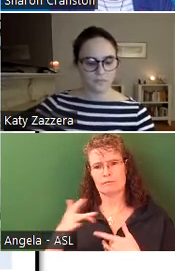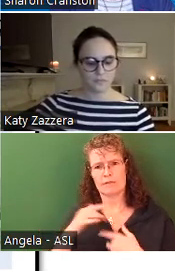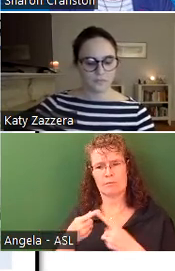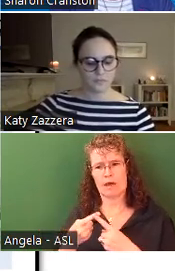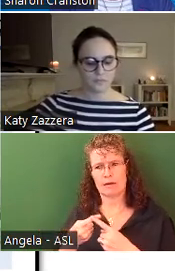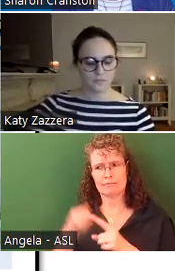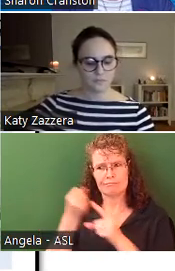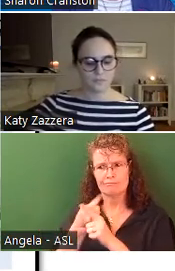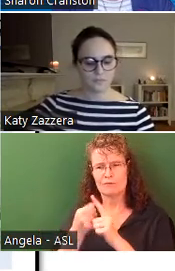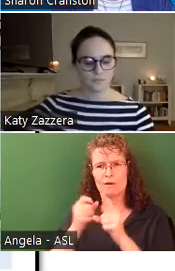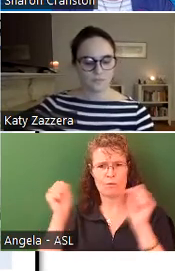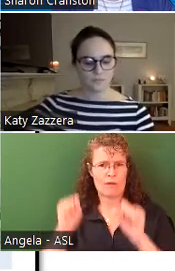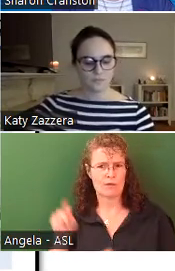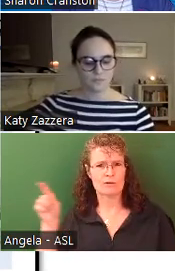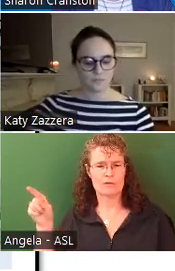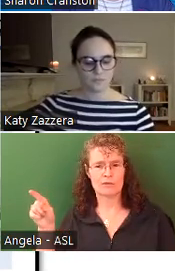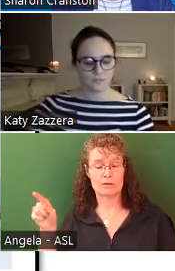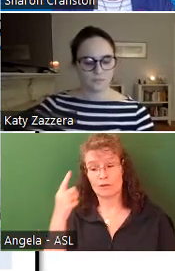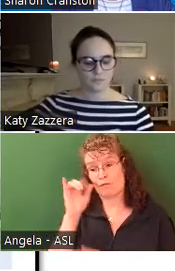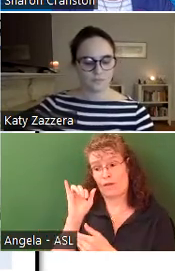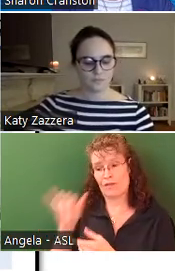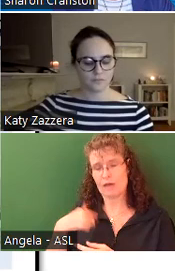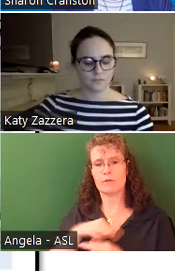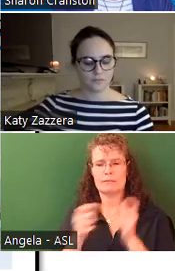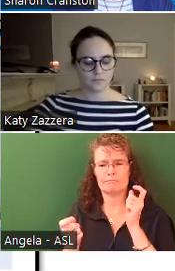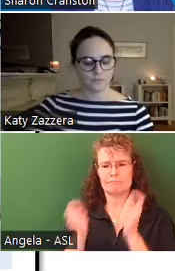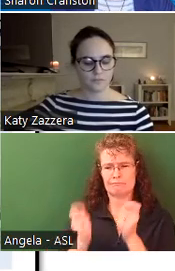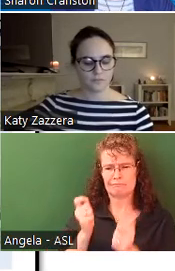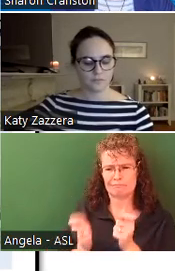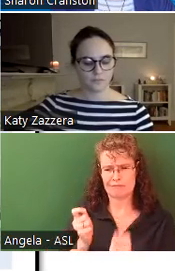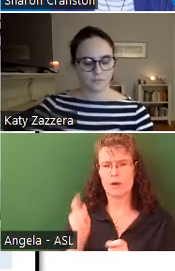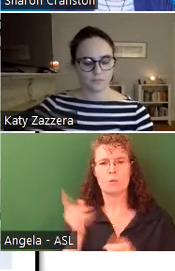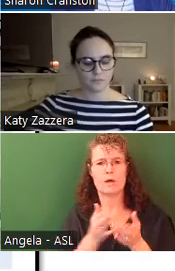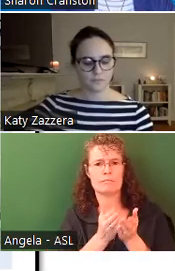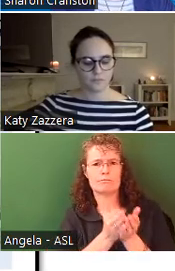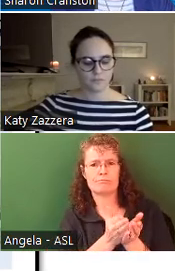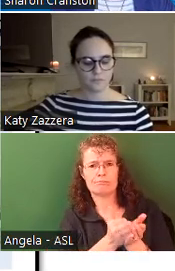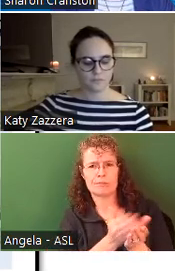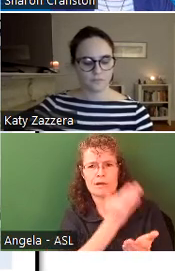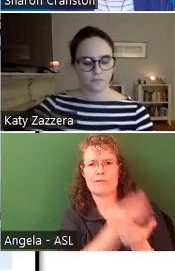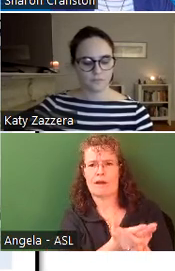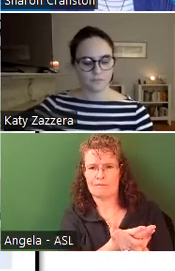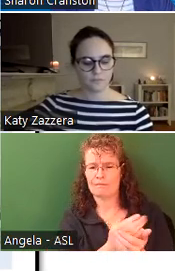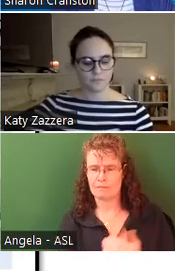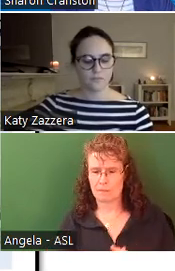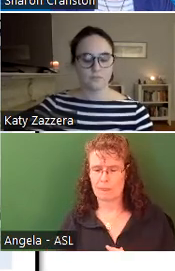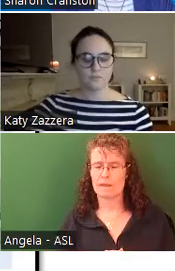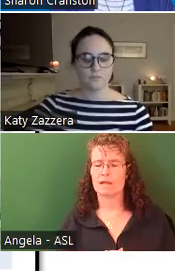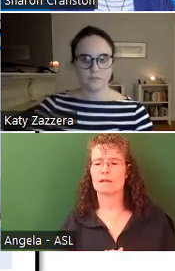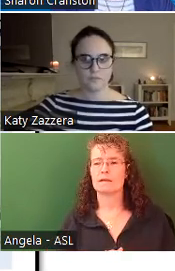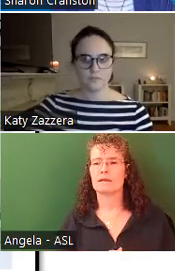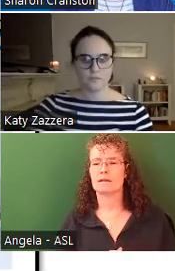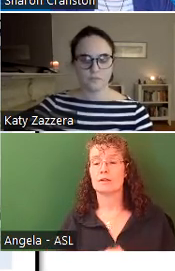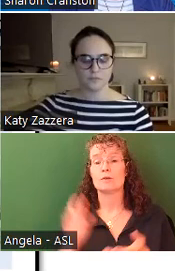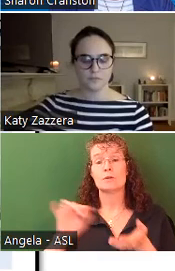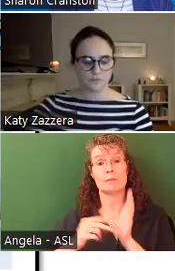In order to do that, we have adjusted where the barge is going to be in the water. And therefore,